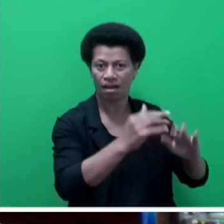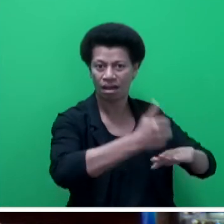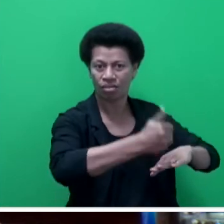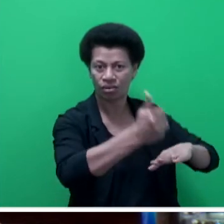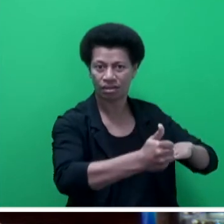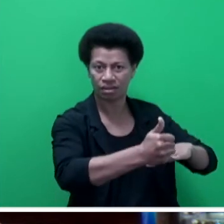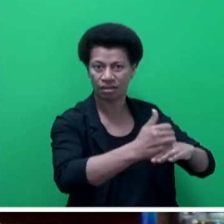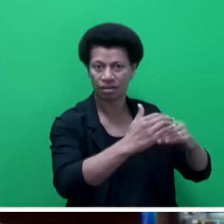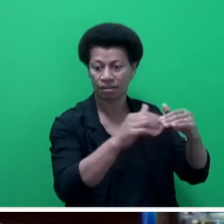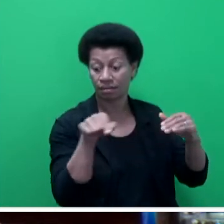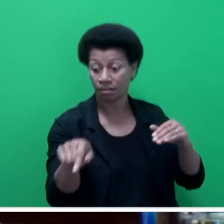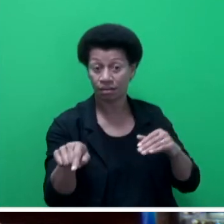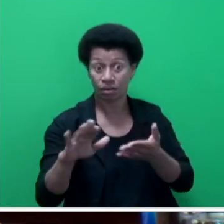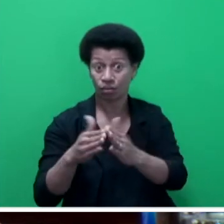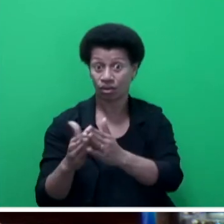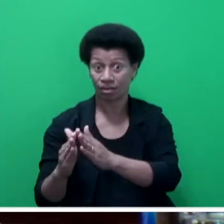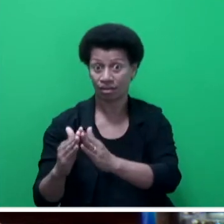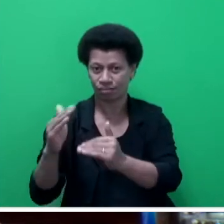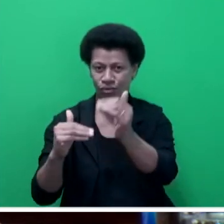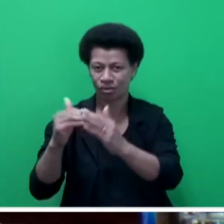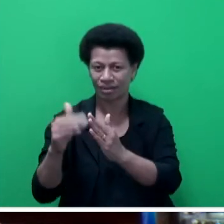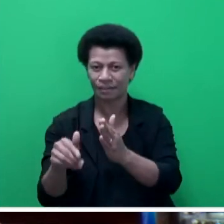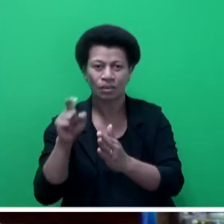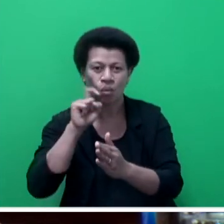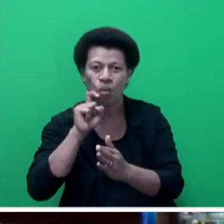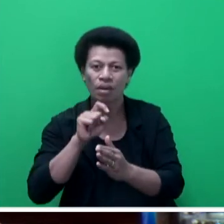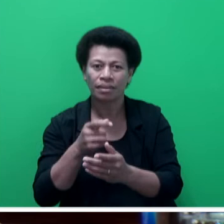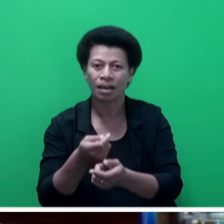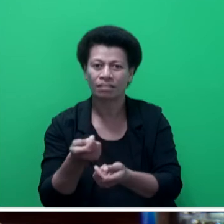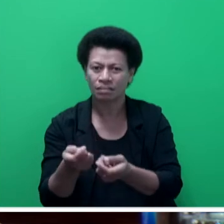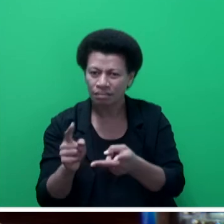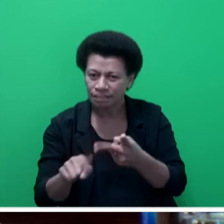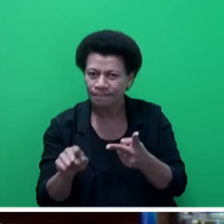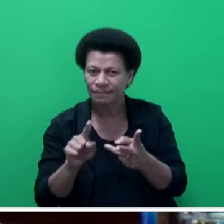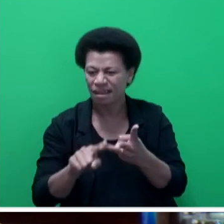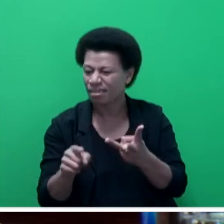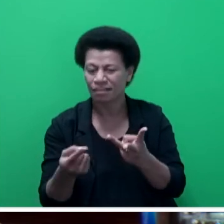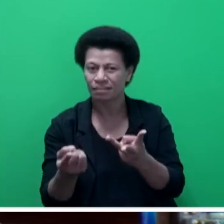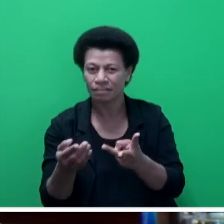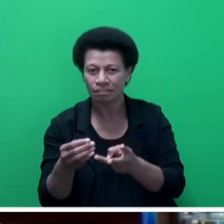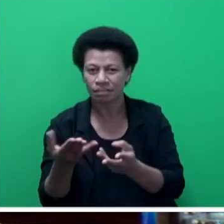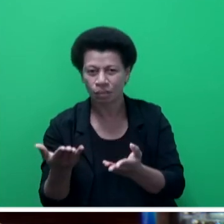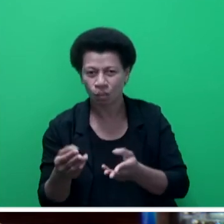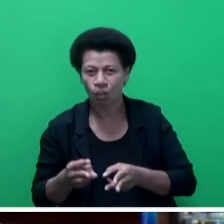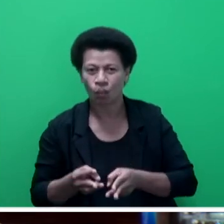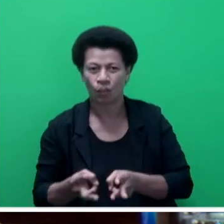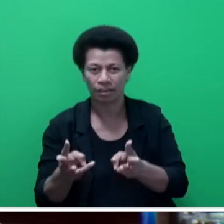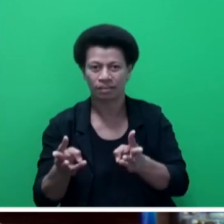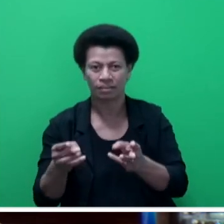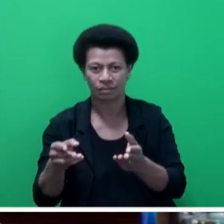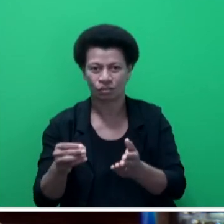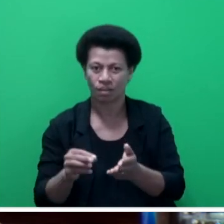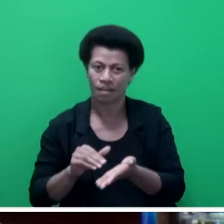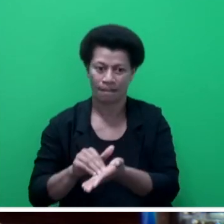structures and building spacing, water supply, and other water source provision. Step three